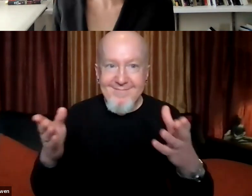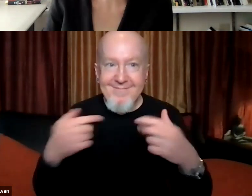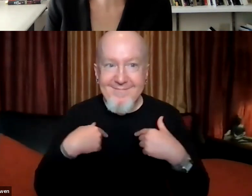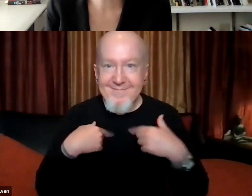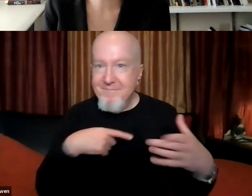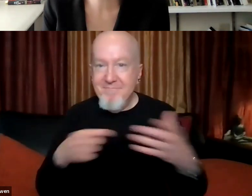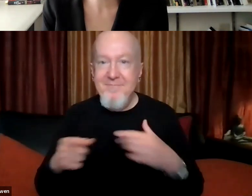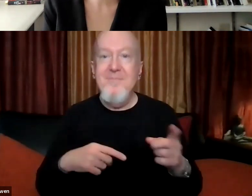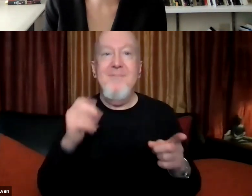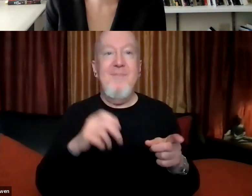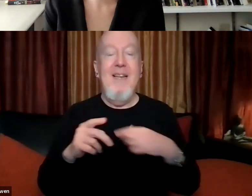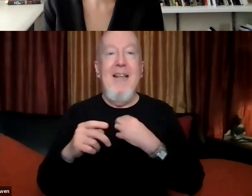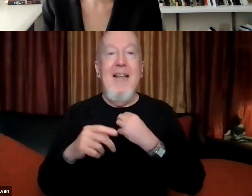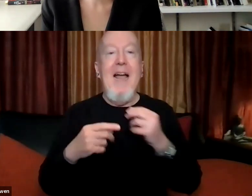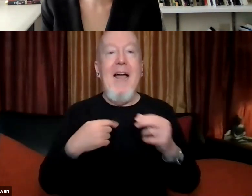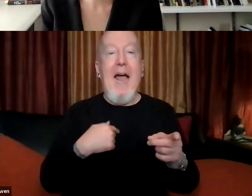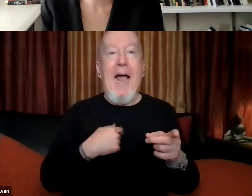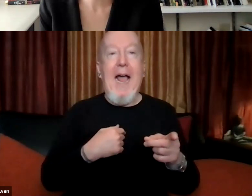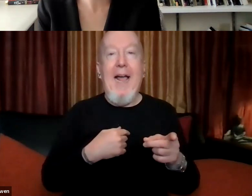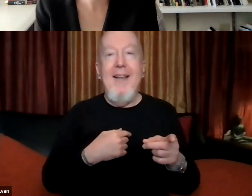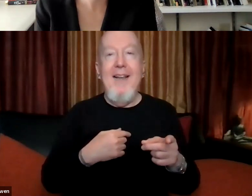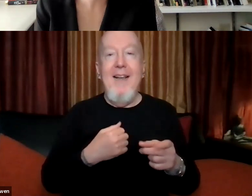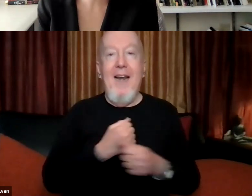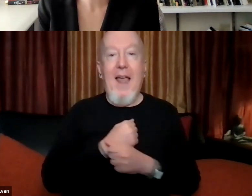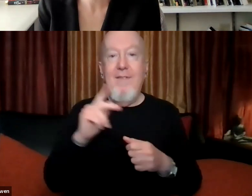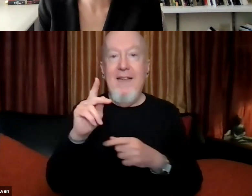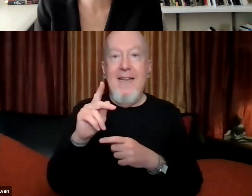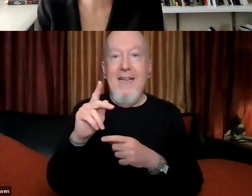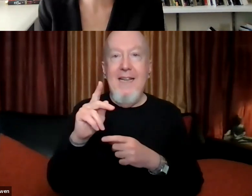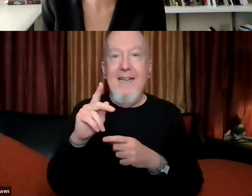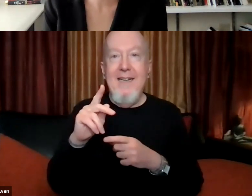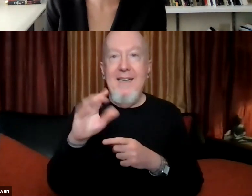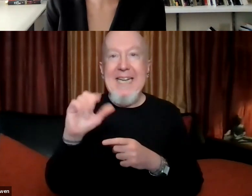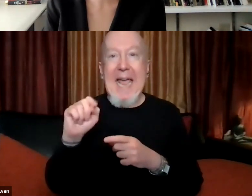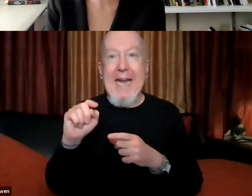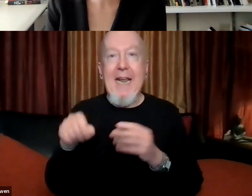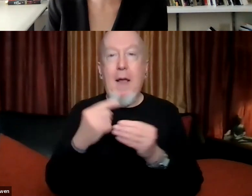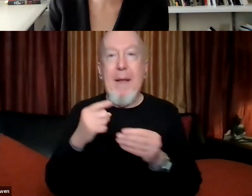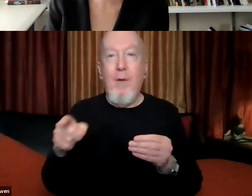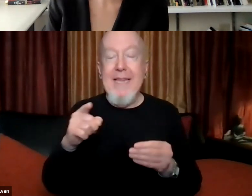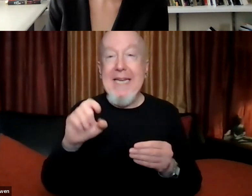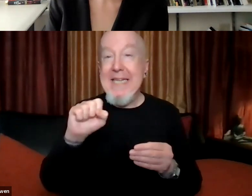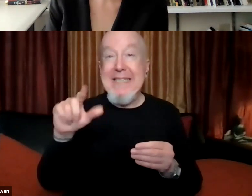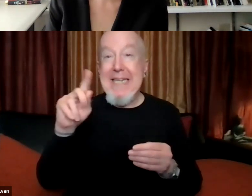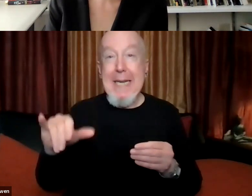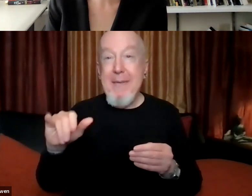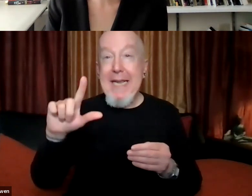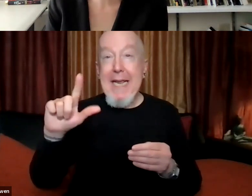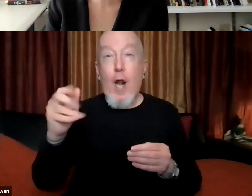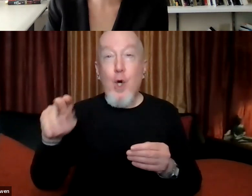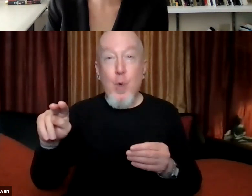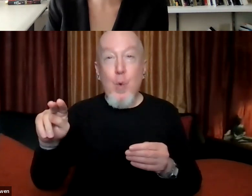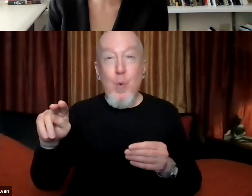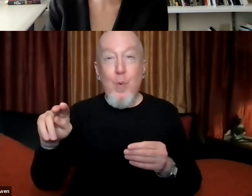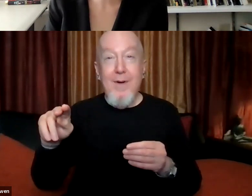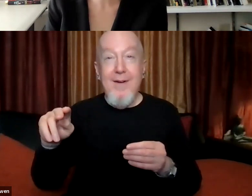I think I loved the Kat's meditation on the Sleepy Lagoon monument because I think it promises a kind of